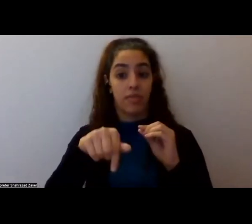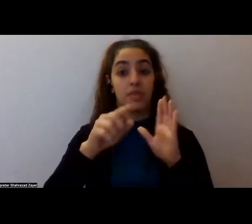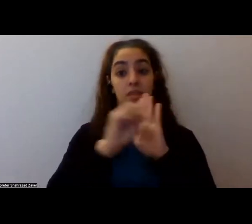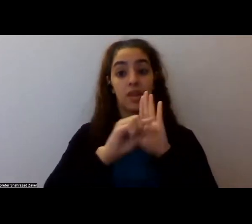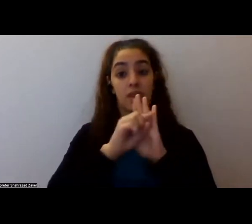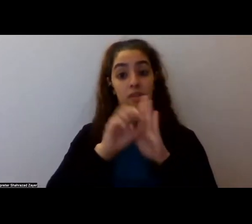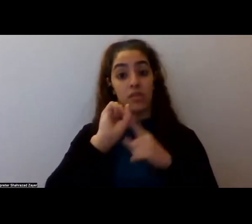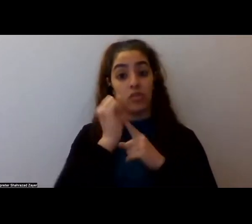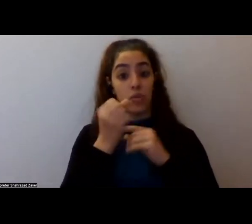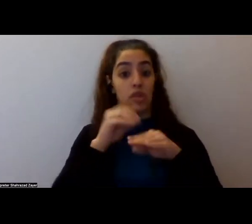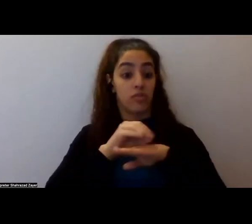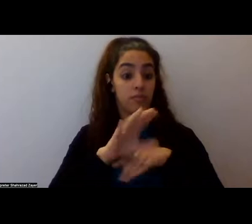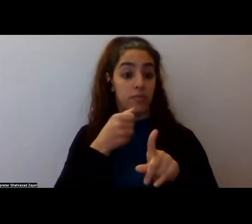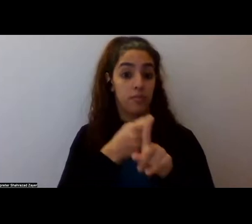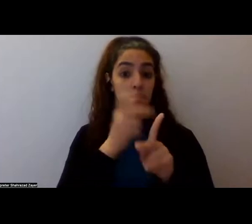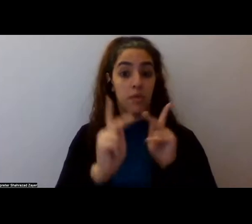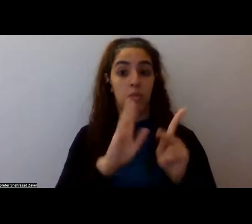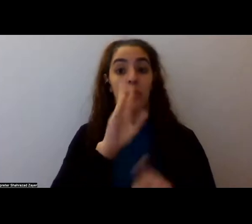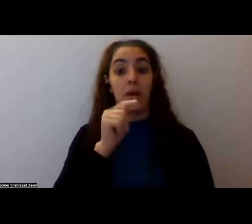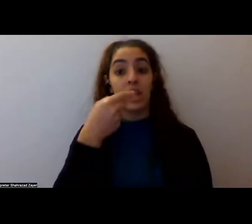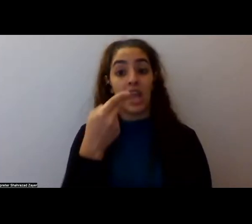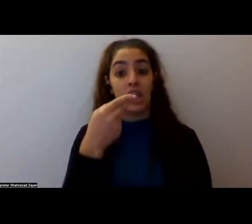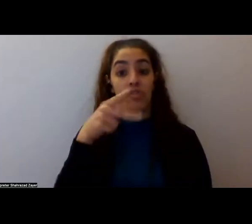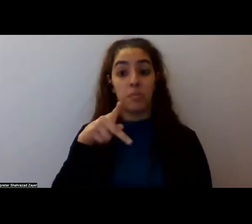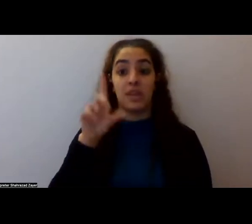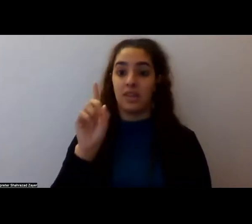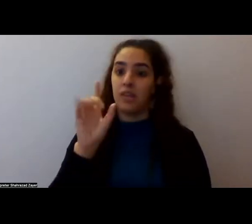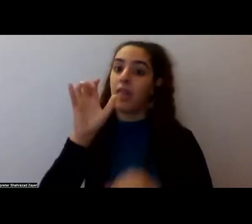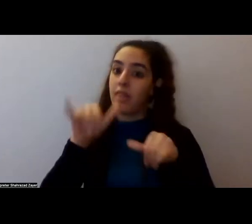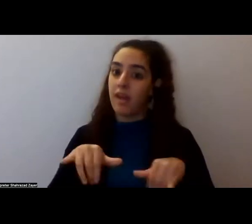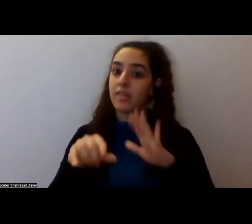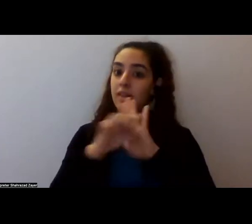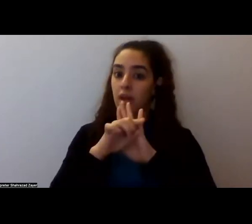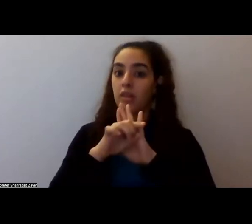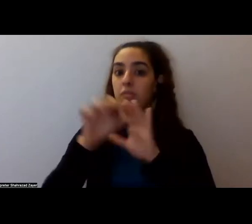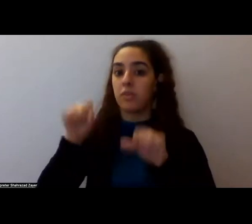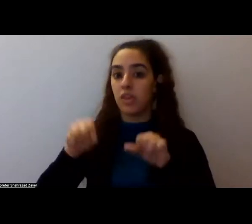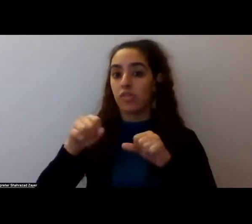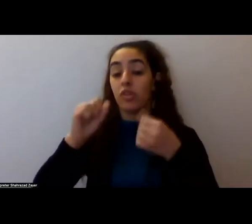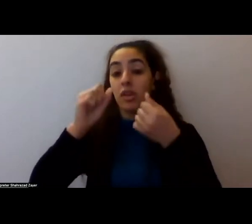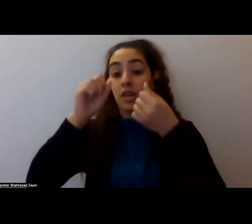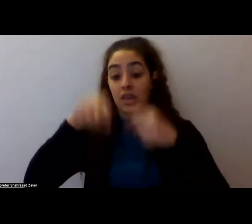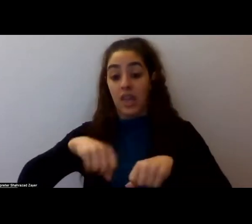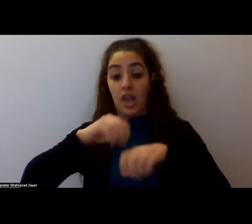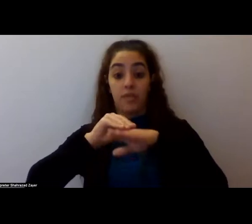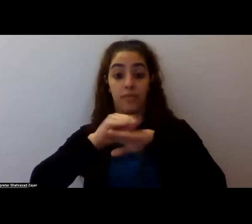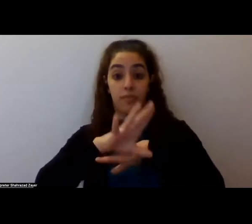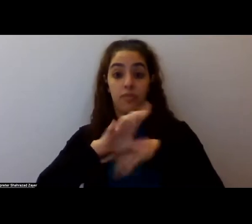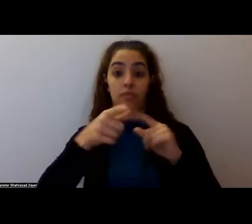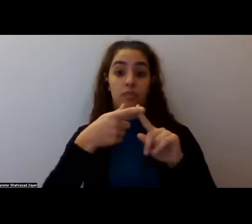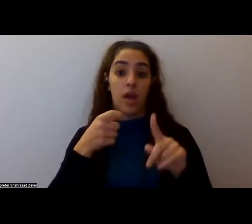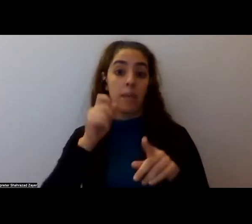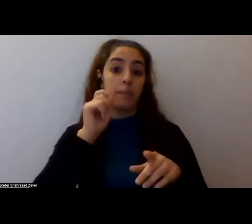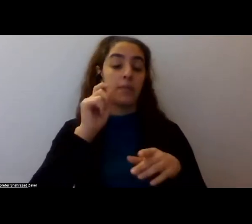HPPD is a potential that could, uh, occur from, uh, psychedelic experimentation and use.